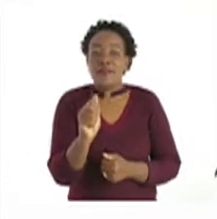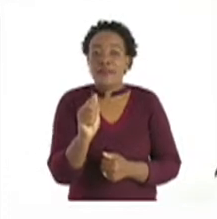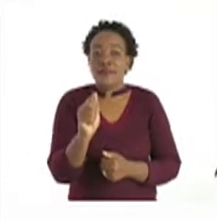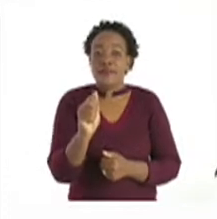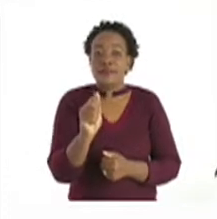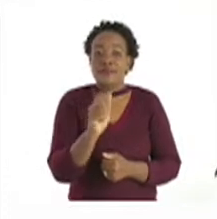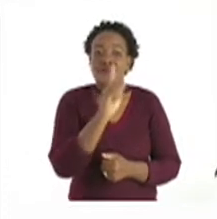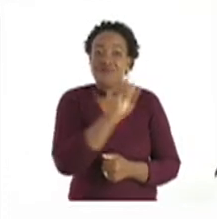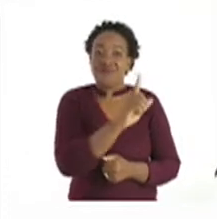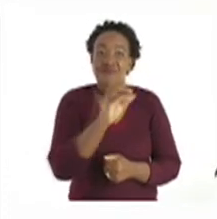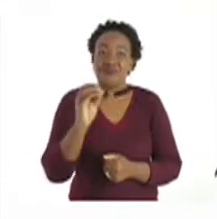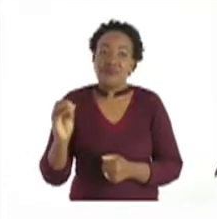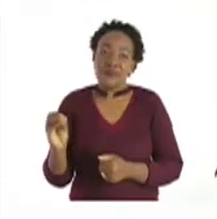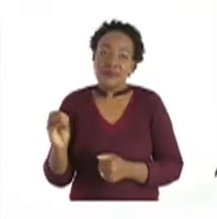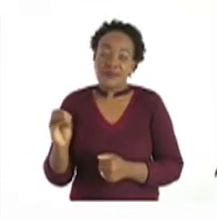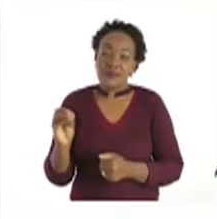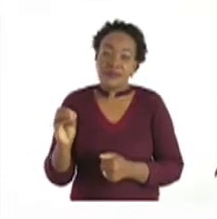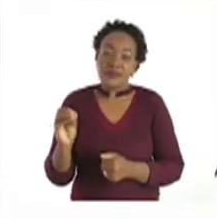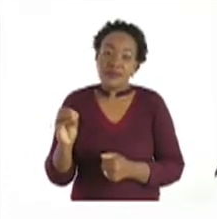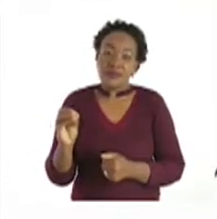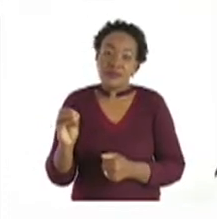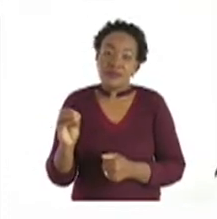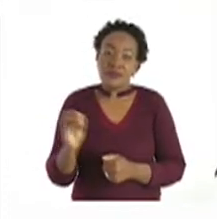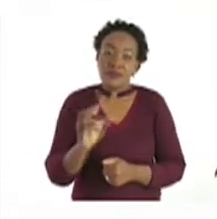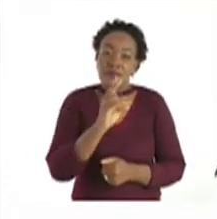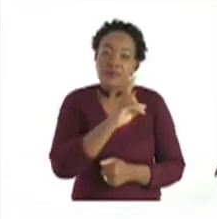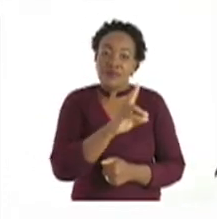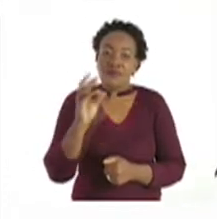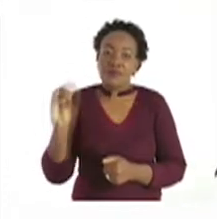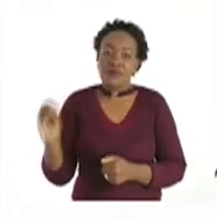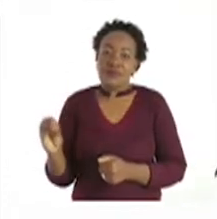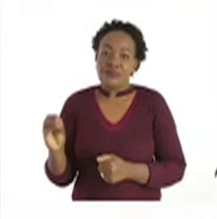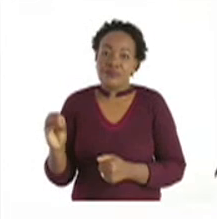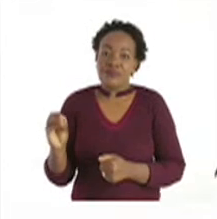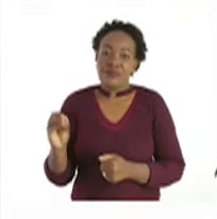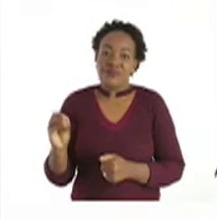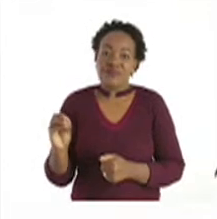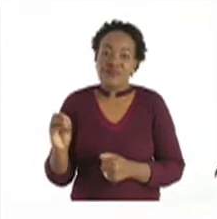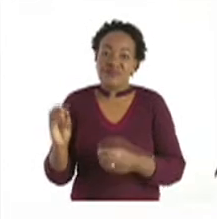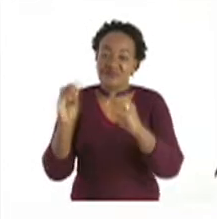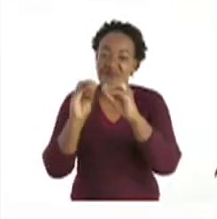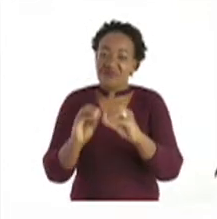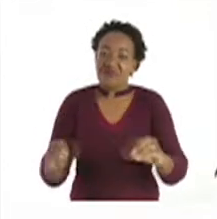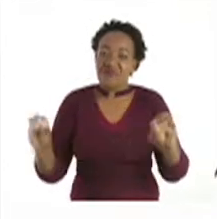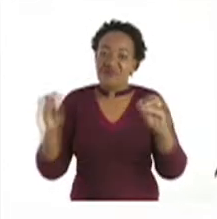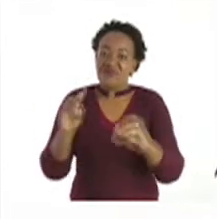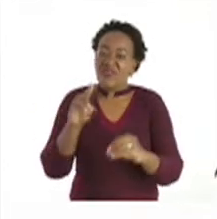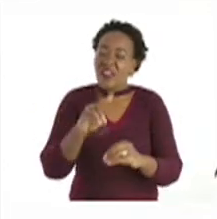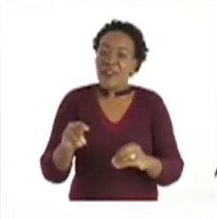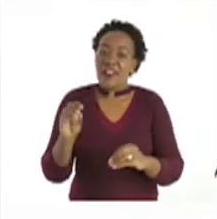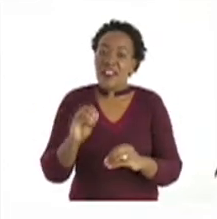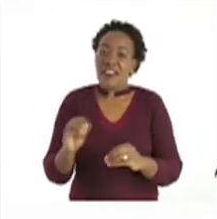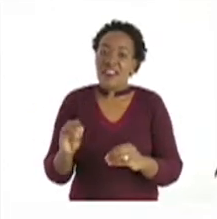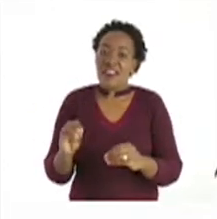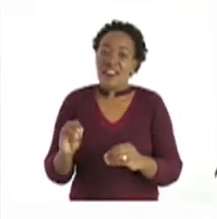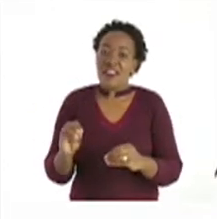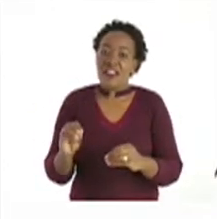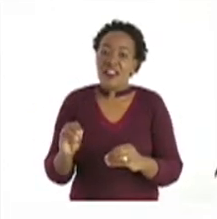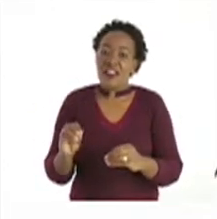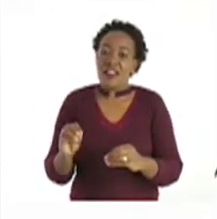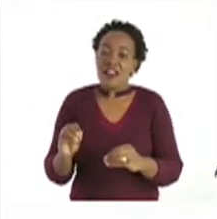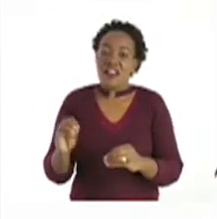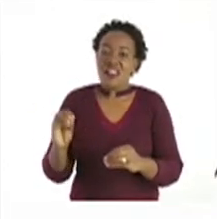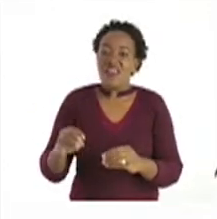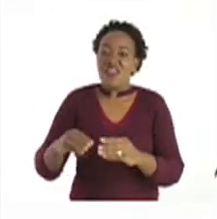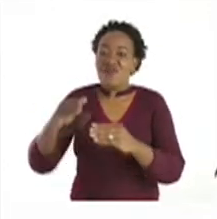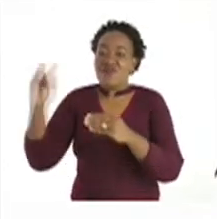10. 10, then 20, and there's a missing number, and we go to